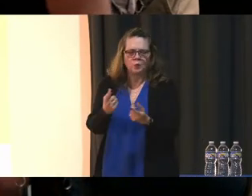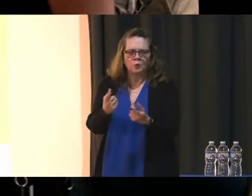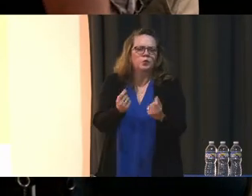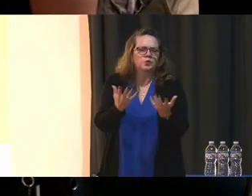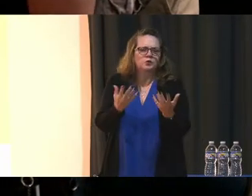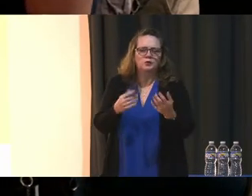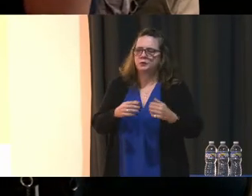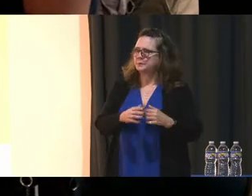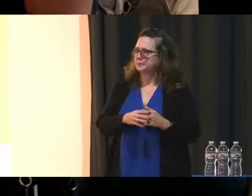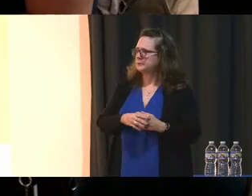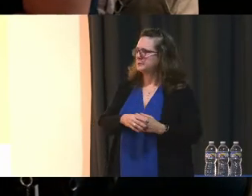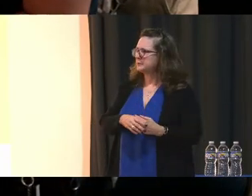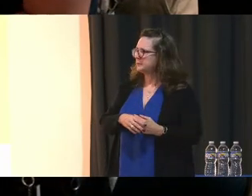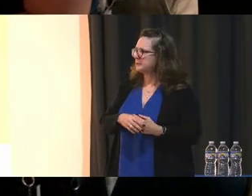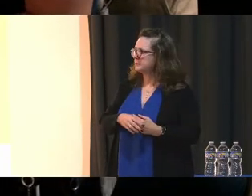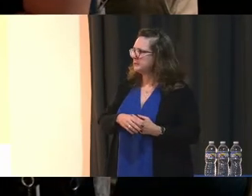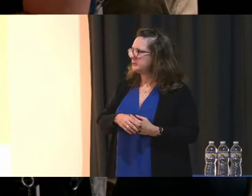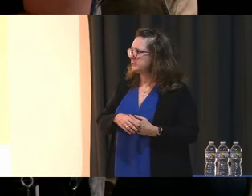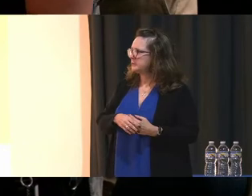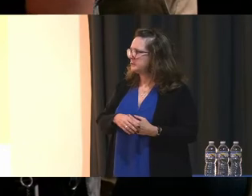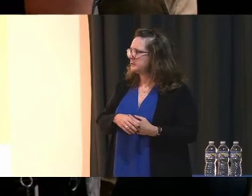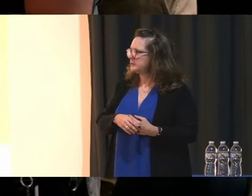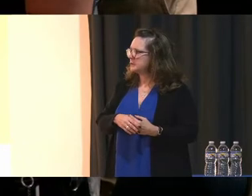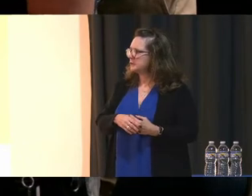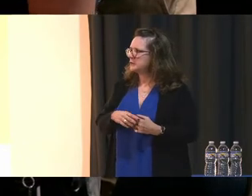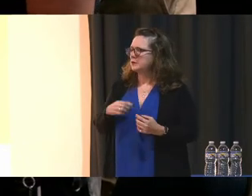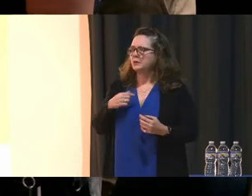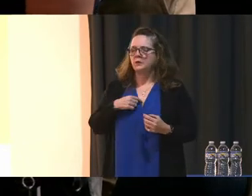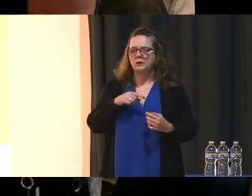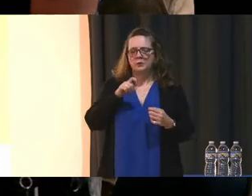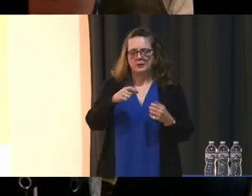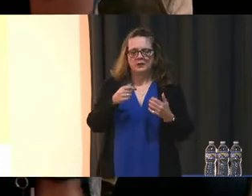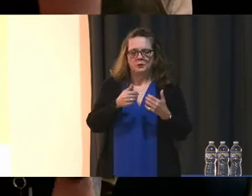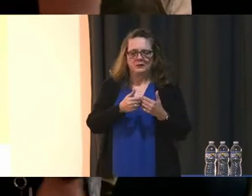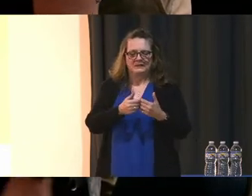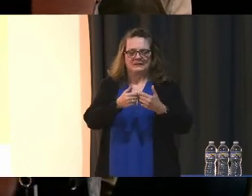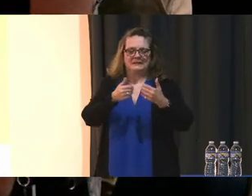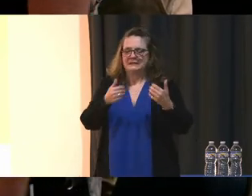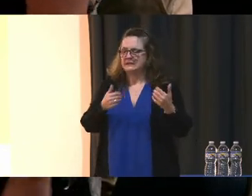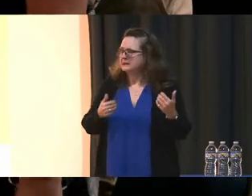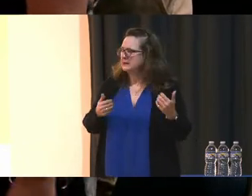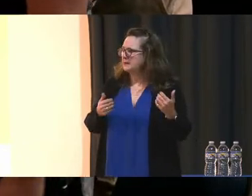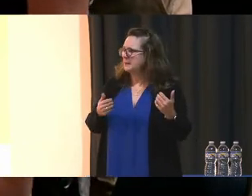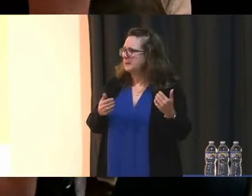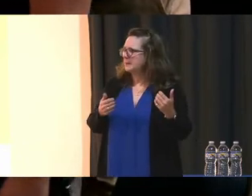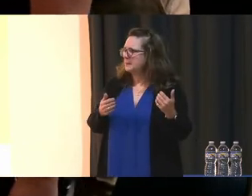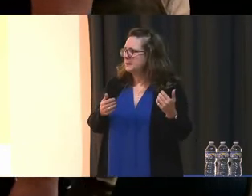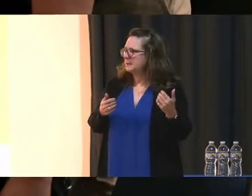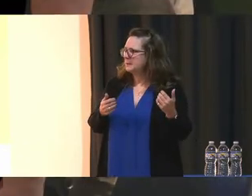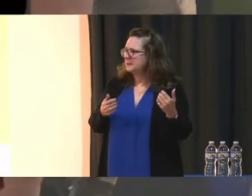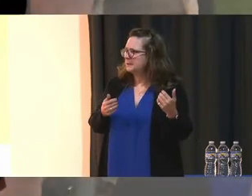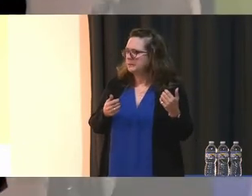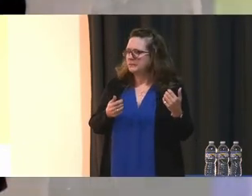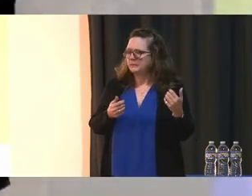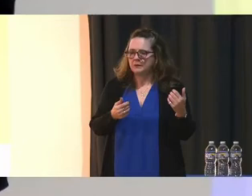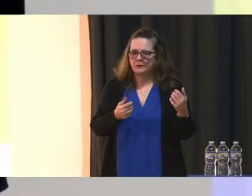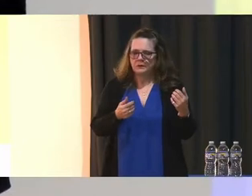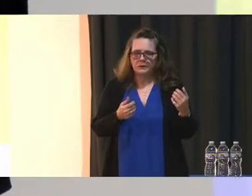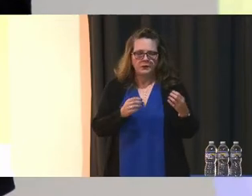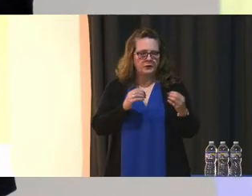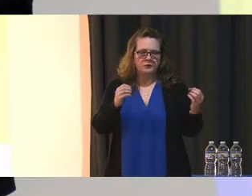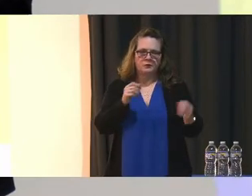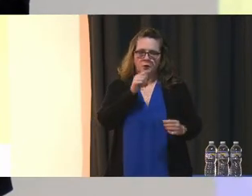we definitely will not be separating the idea of users and not users There's no tolerance